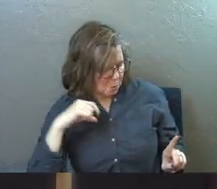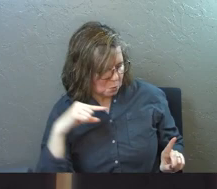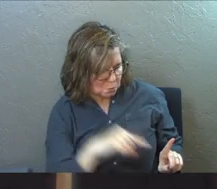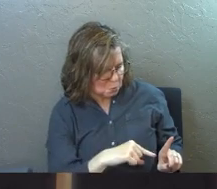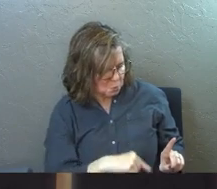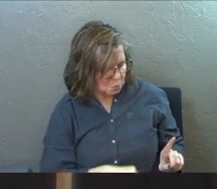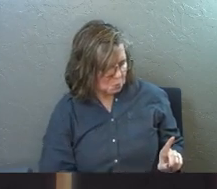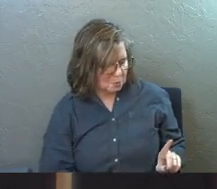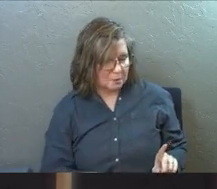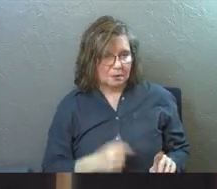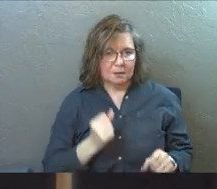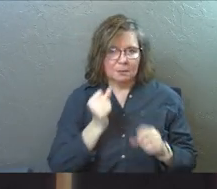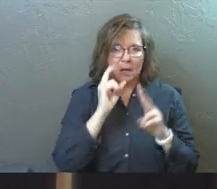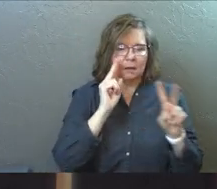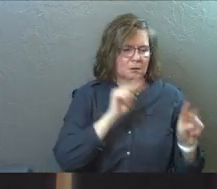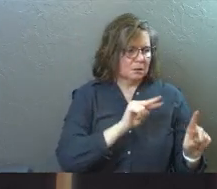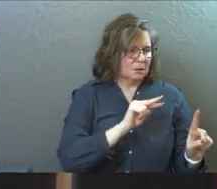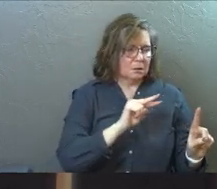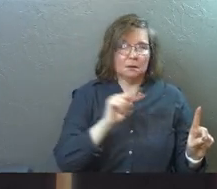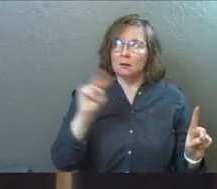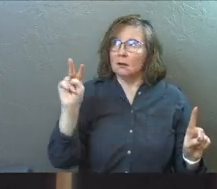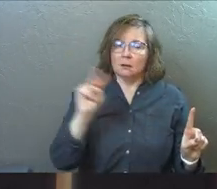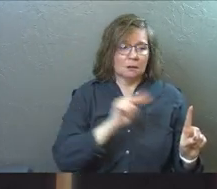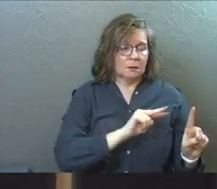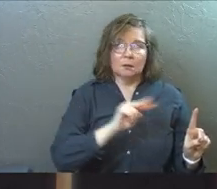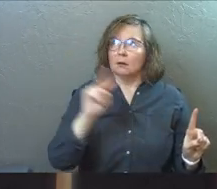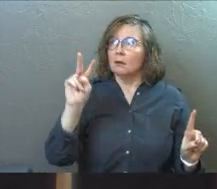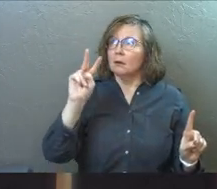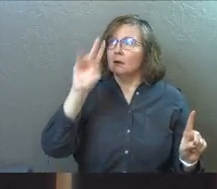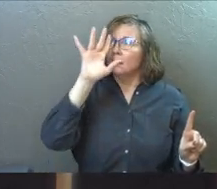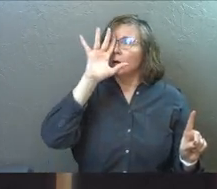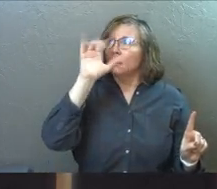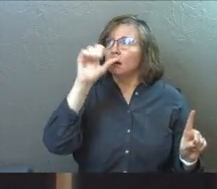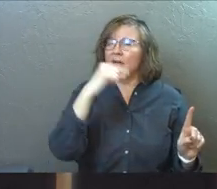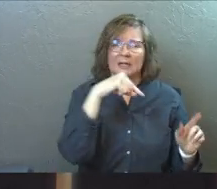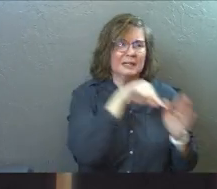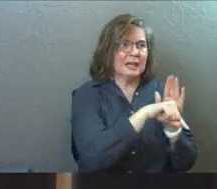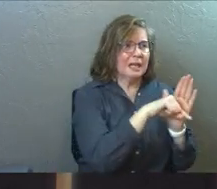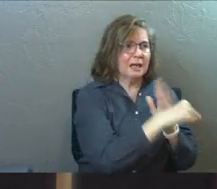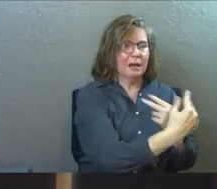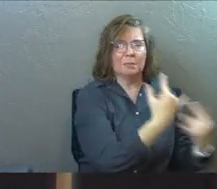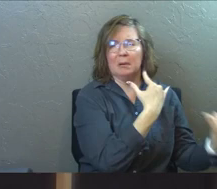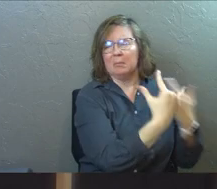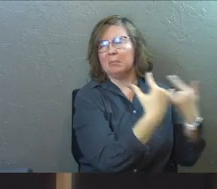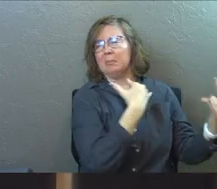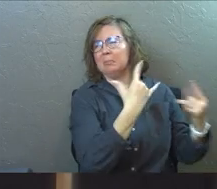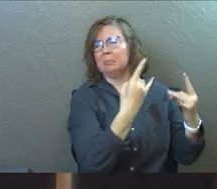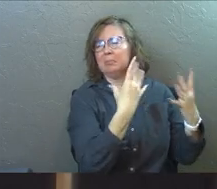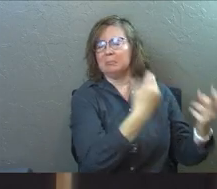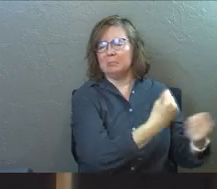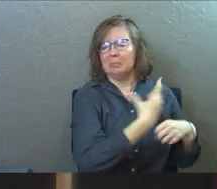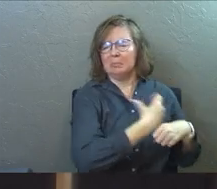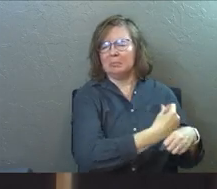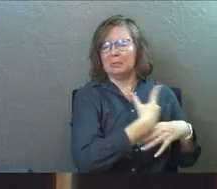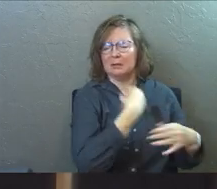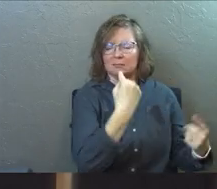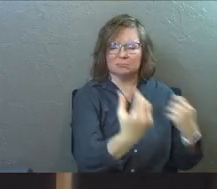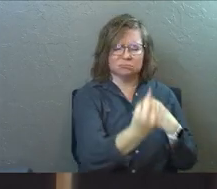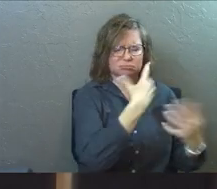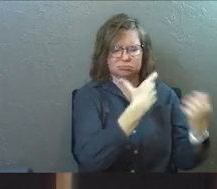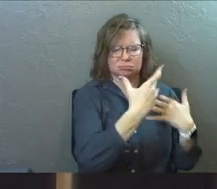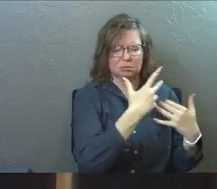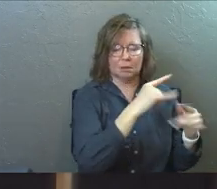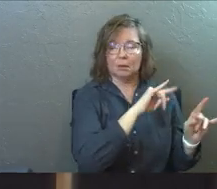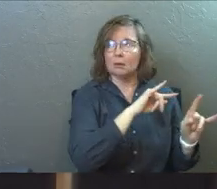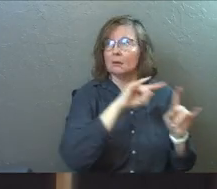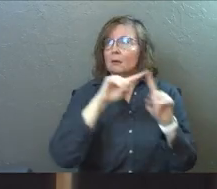And so you got to imagine what Stephen's doing there. He's getting killed by the court of human opinion, but he's got the